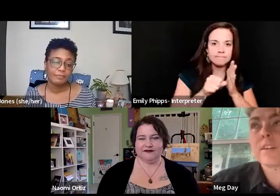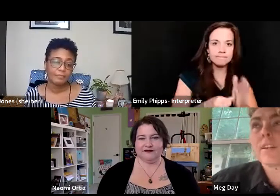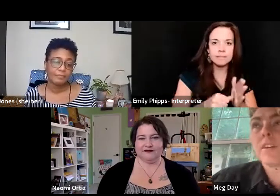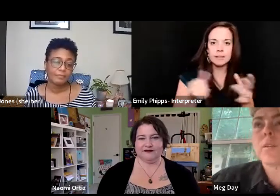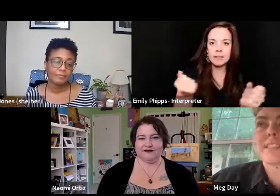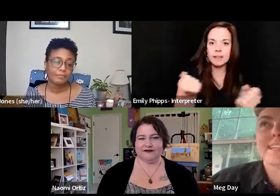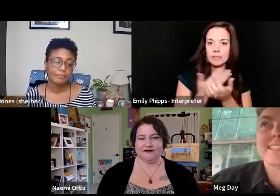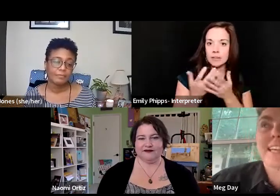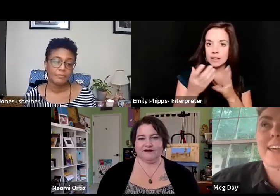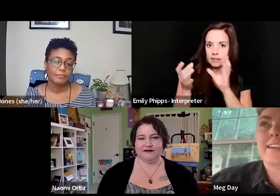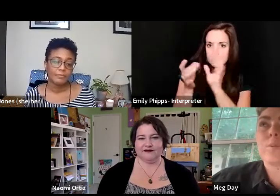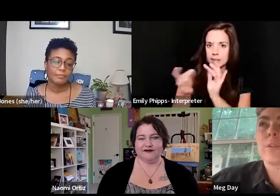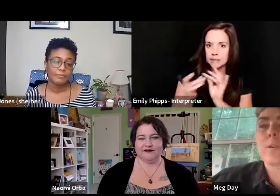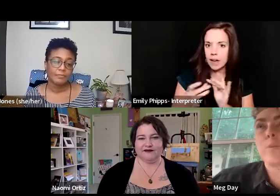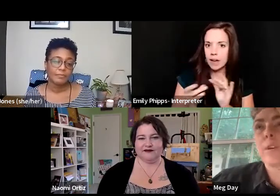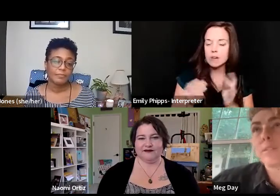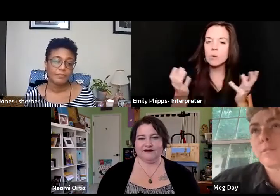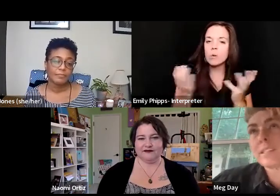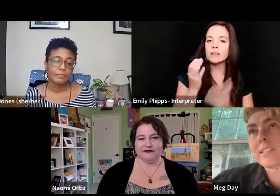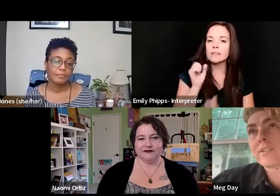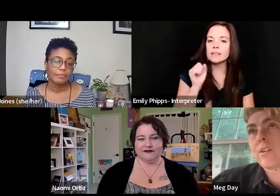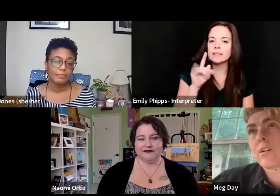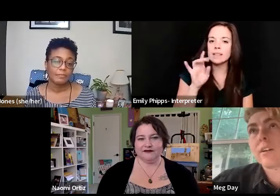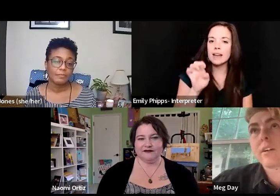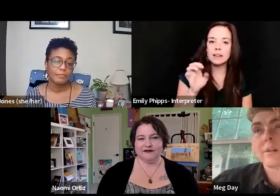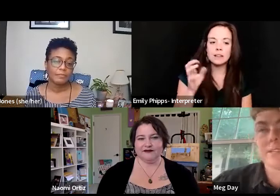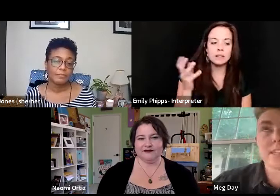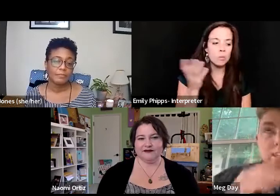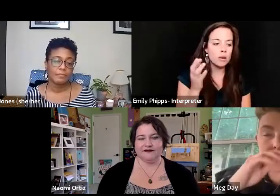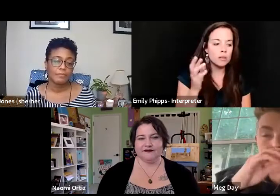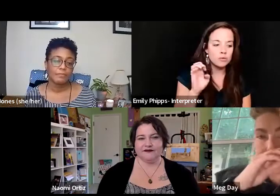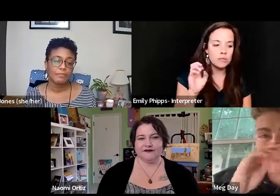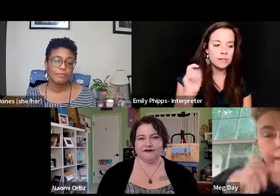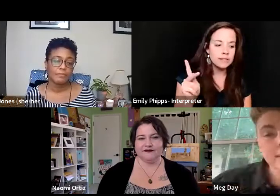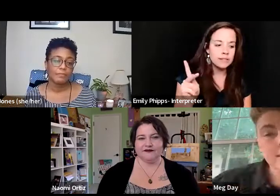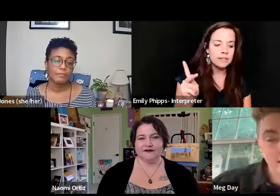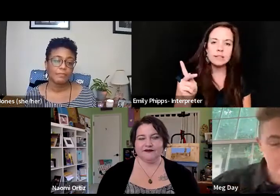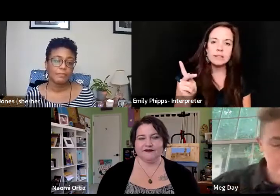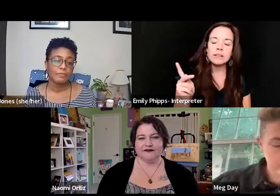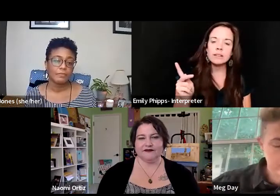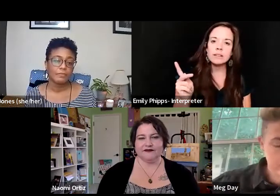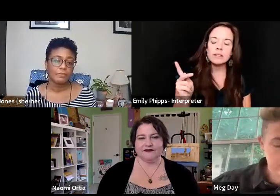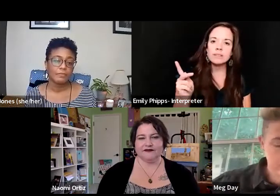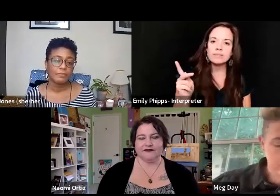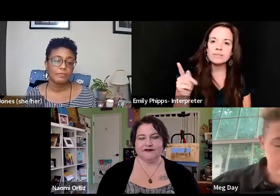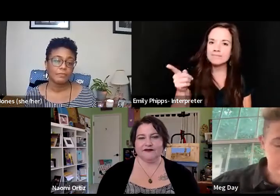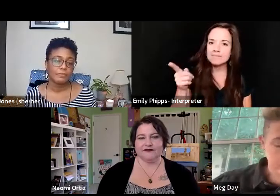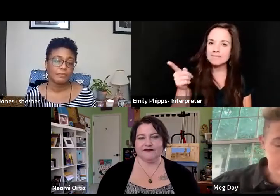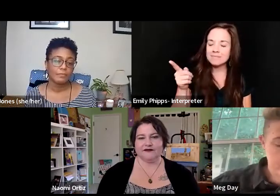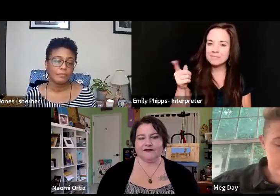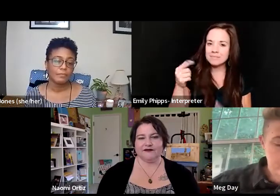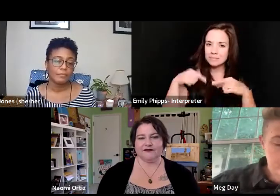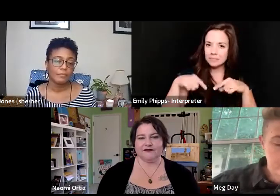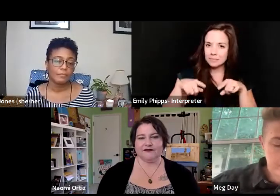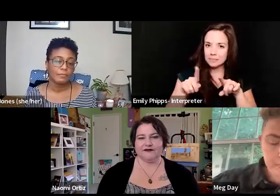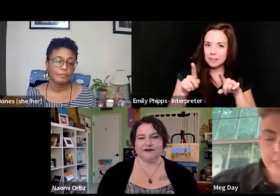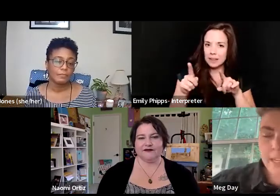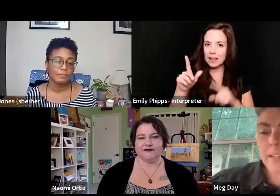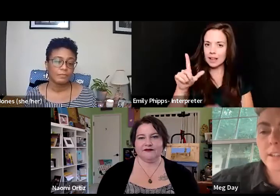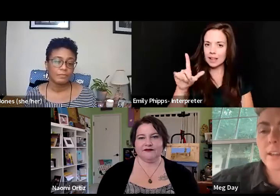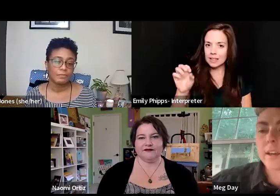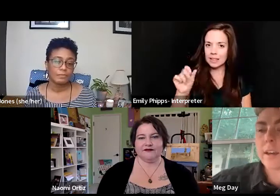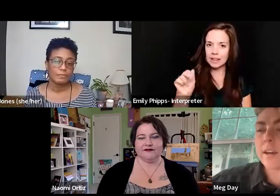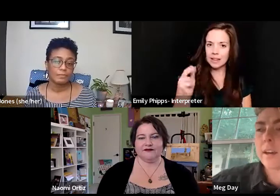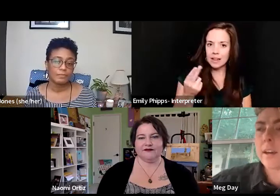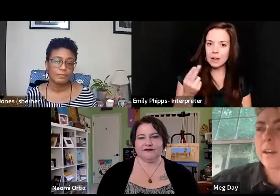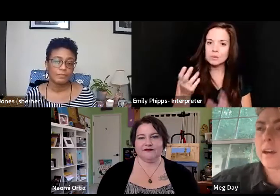of what's at stake and what the risks are. was thinking as, as Leo was, um, speaking,